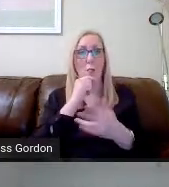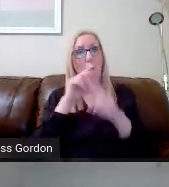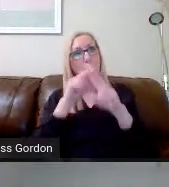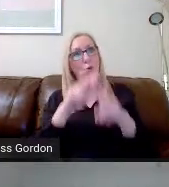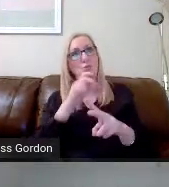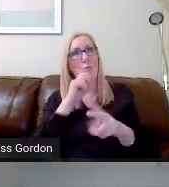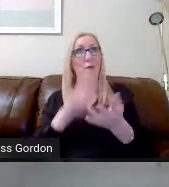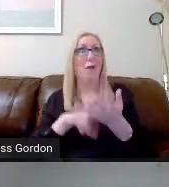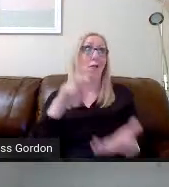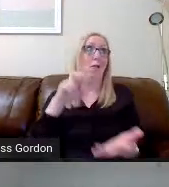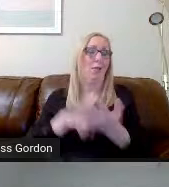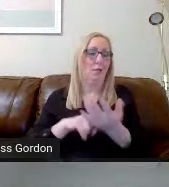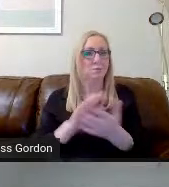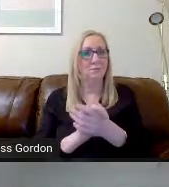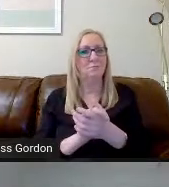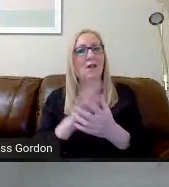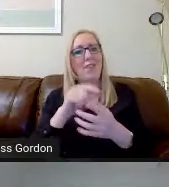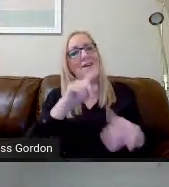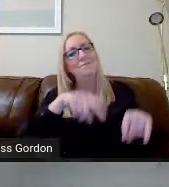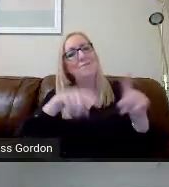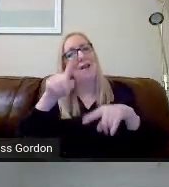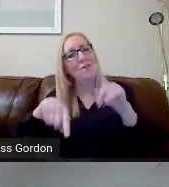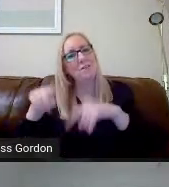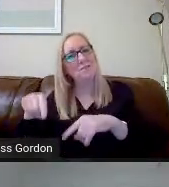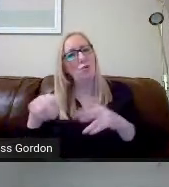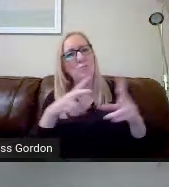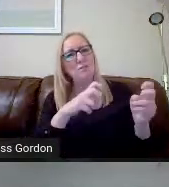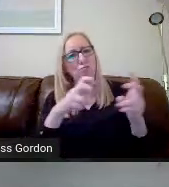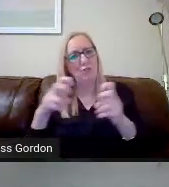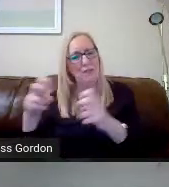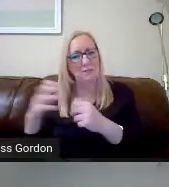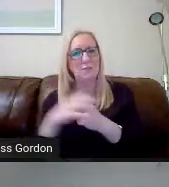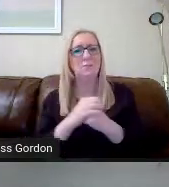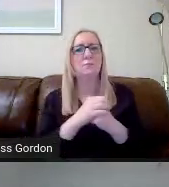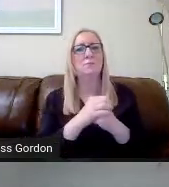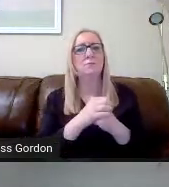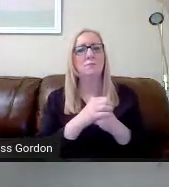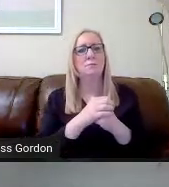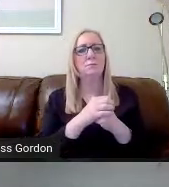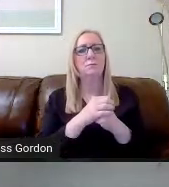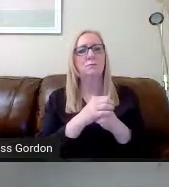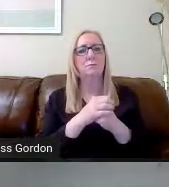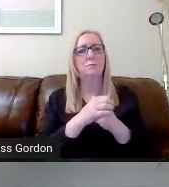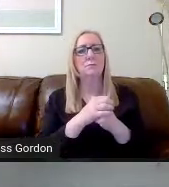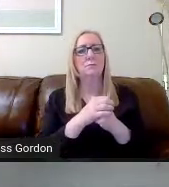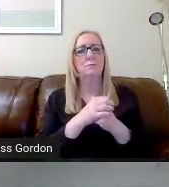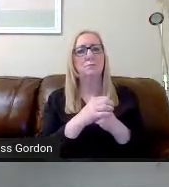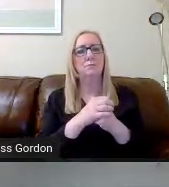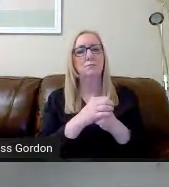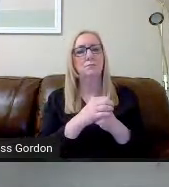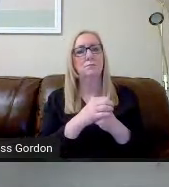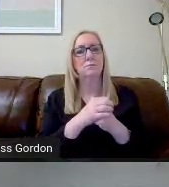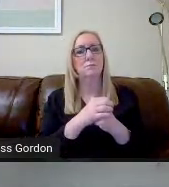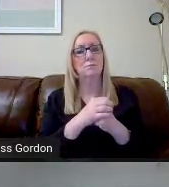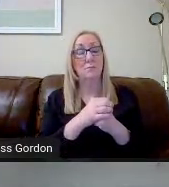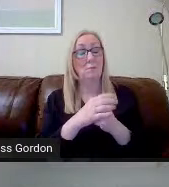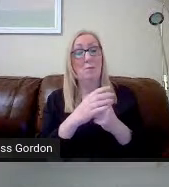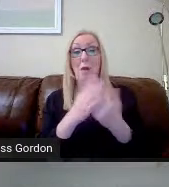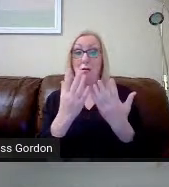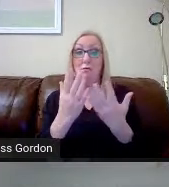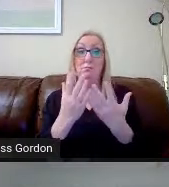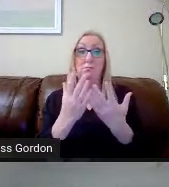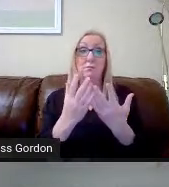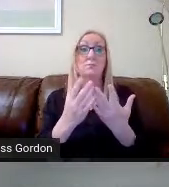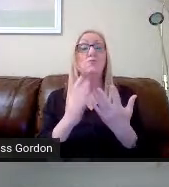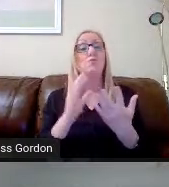But that, again, varies from subject to subject. But it goes without saying, and I mentioned to work